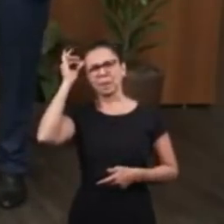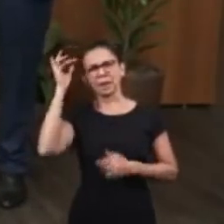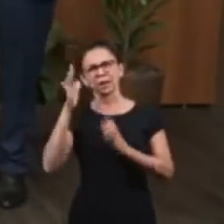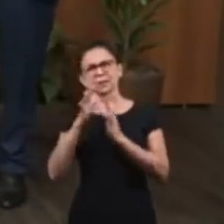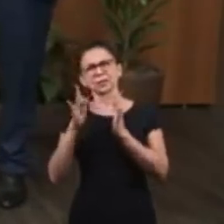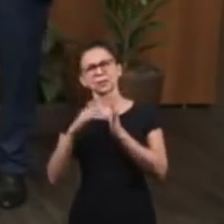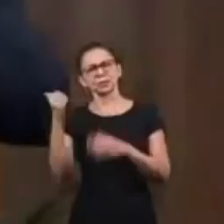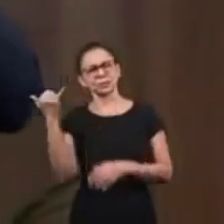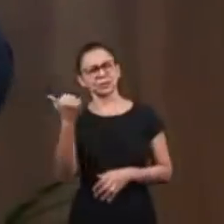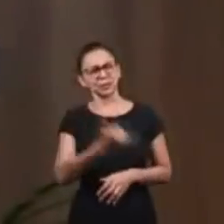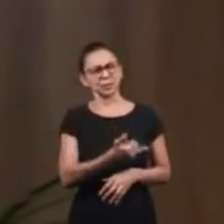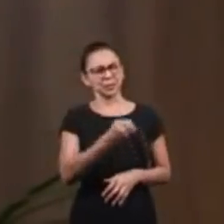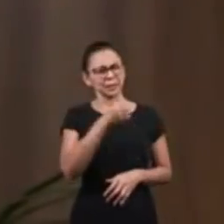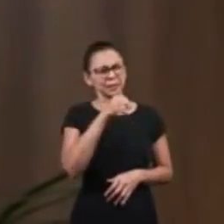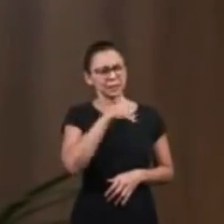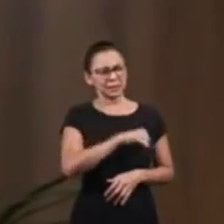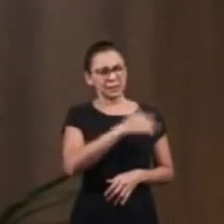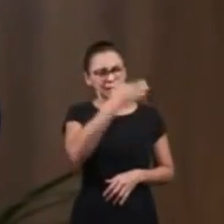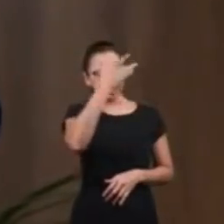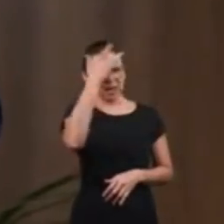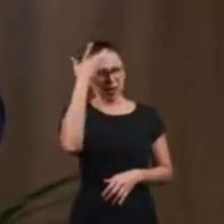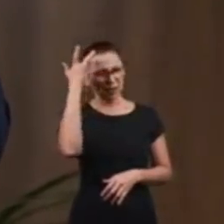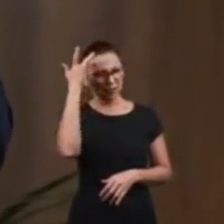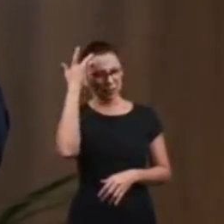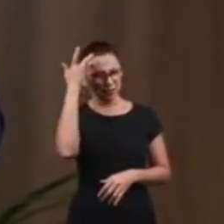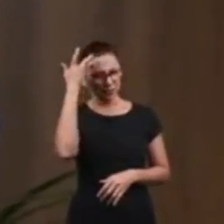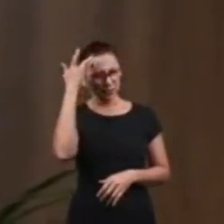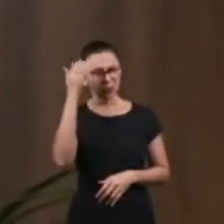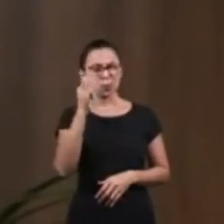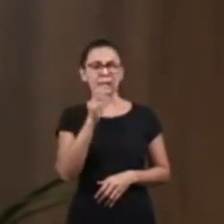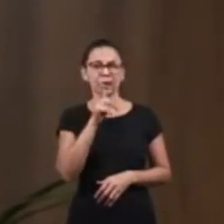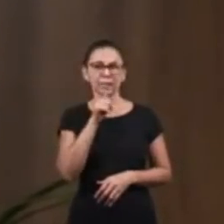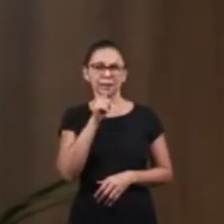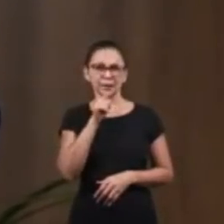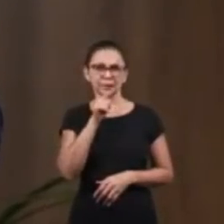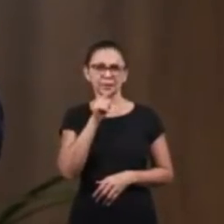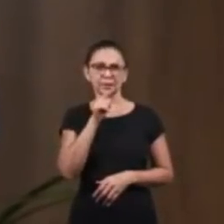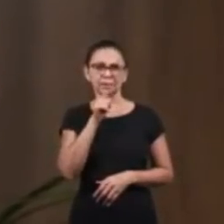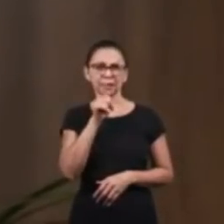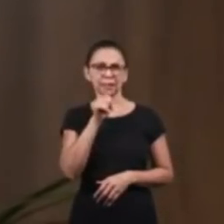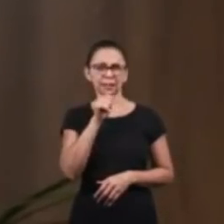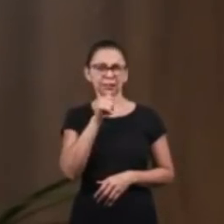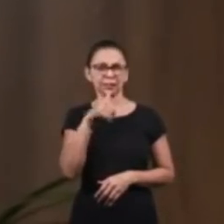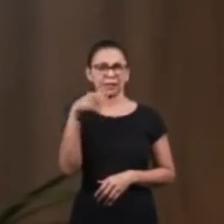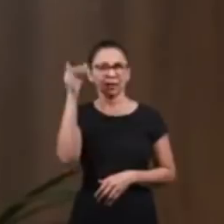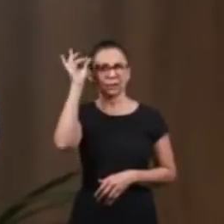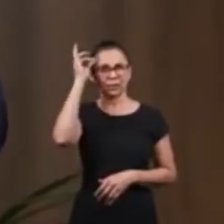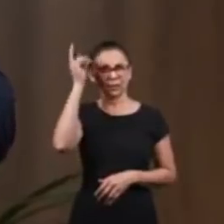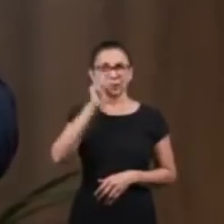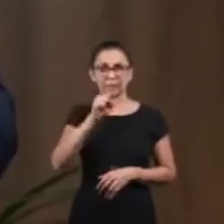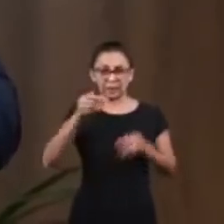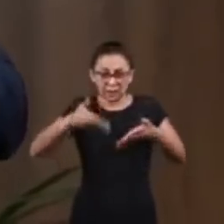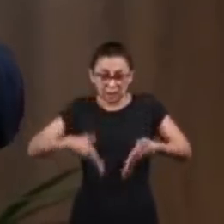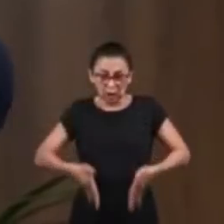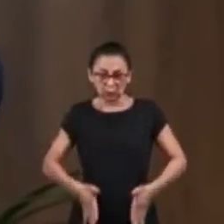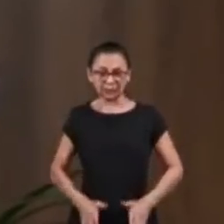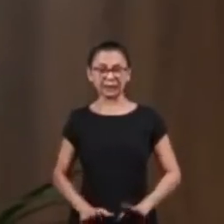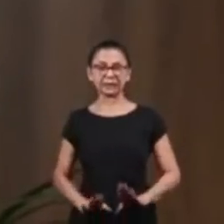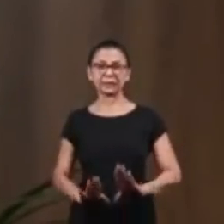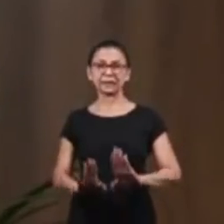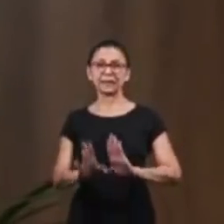He who is not born of the water and the spirit